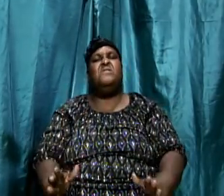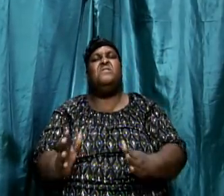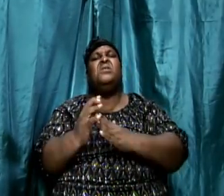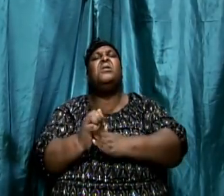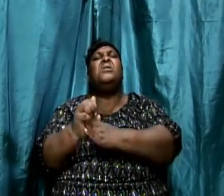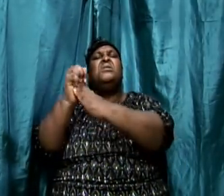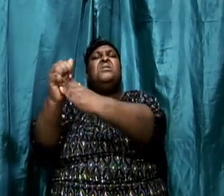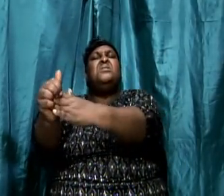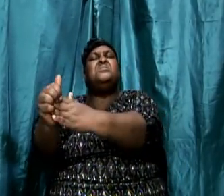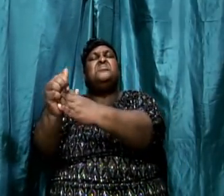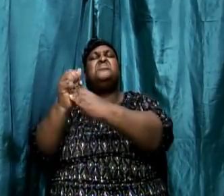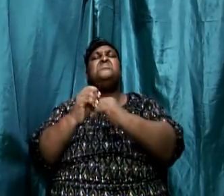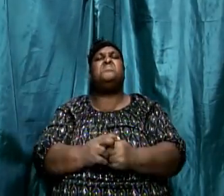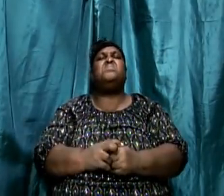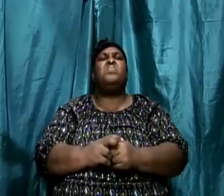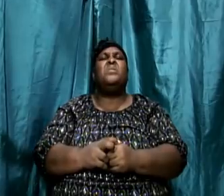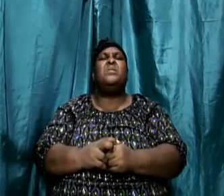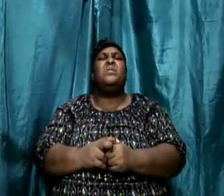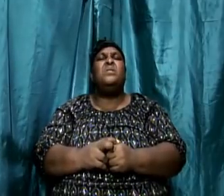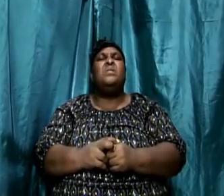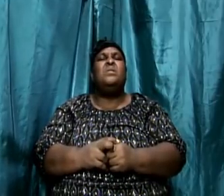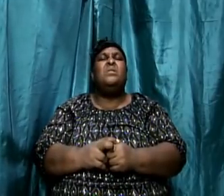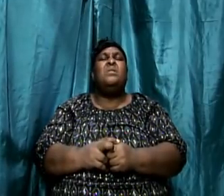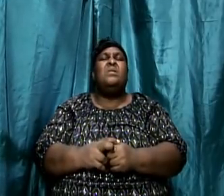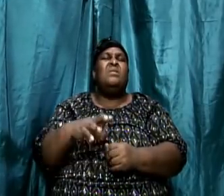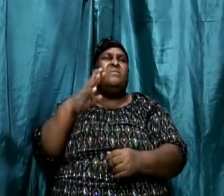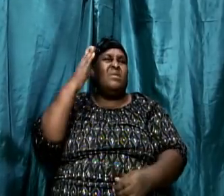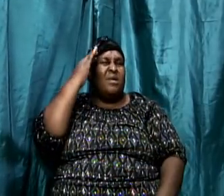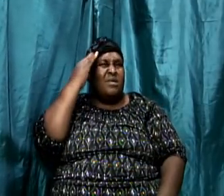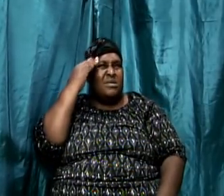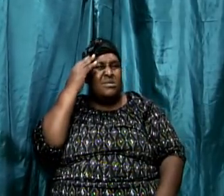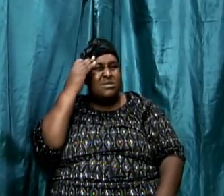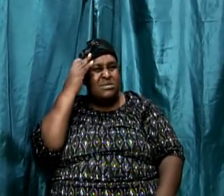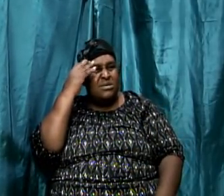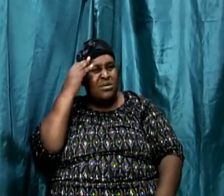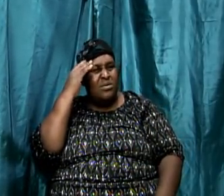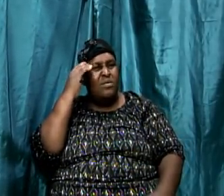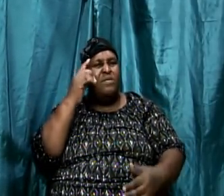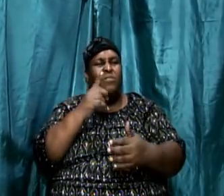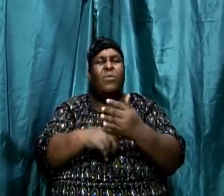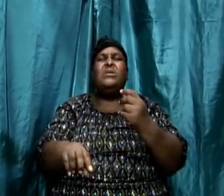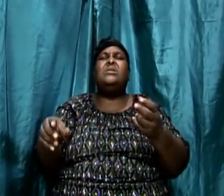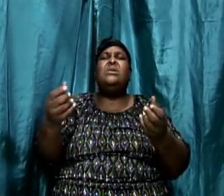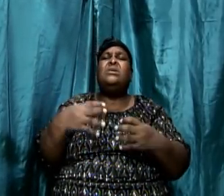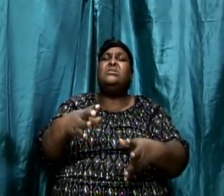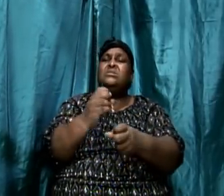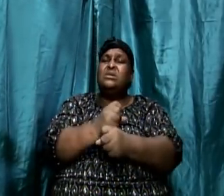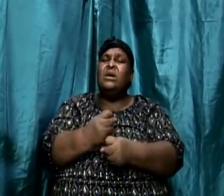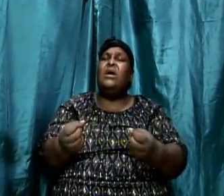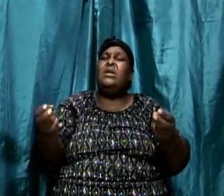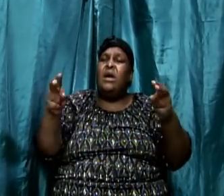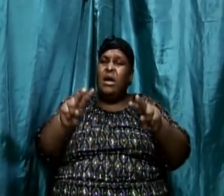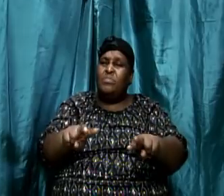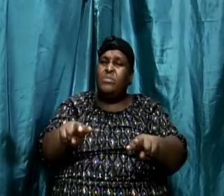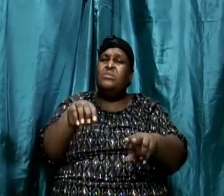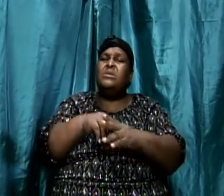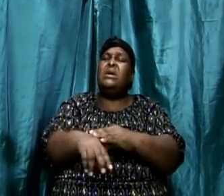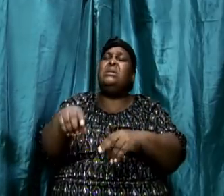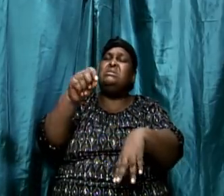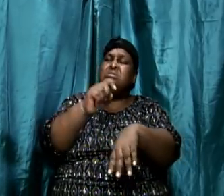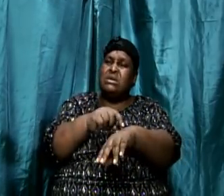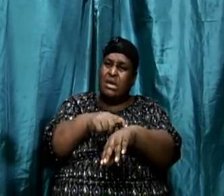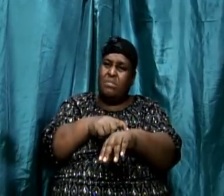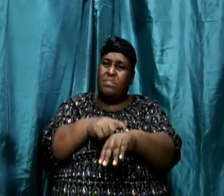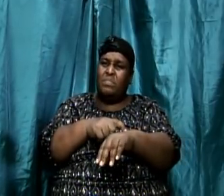So we have to consider the background behind what was taking place in the scripture, what was happening in the time. Amen?